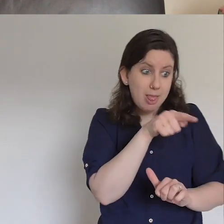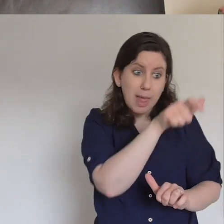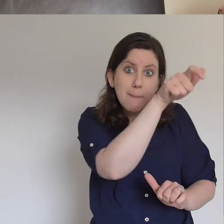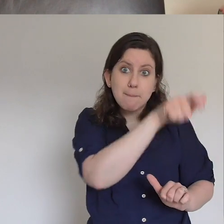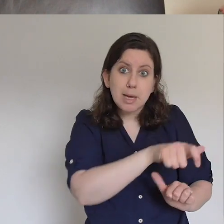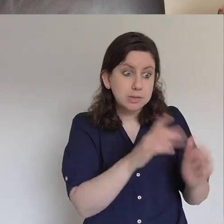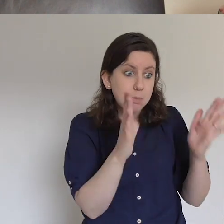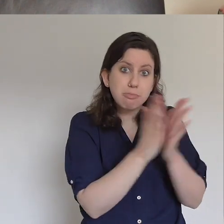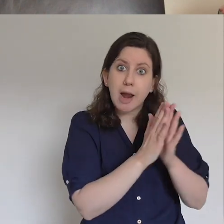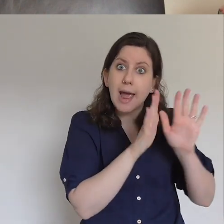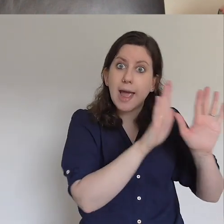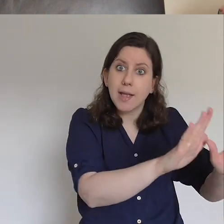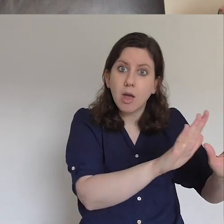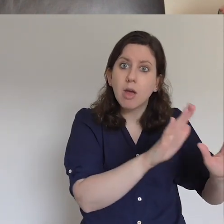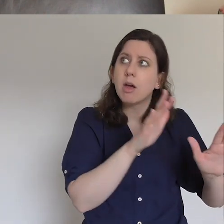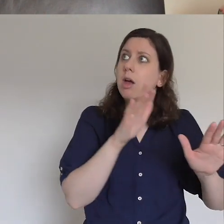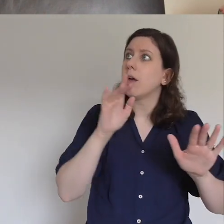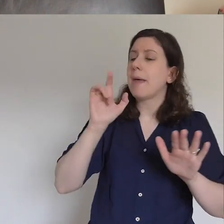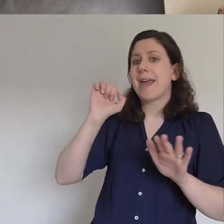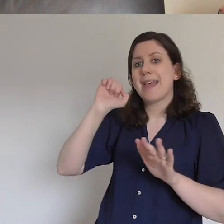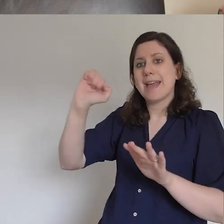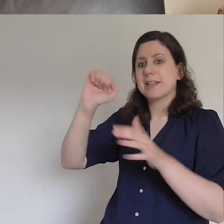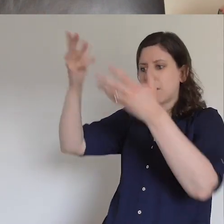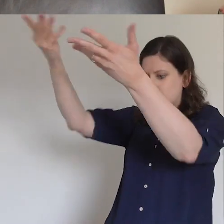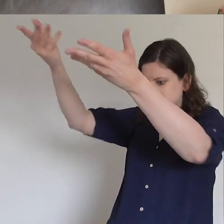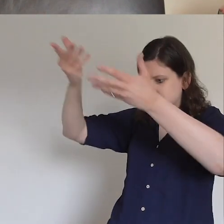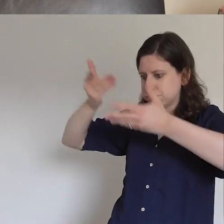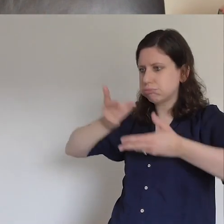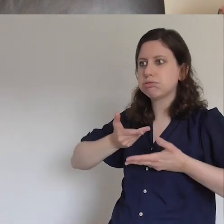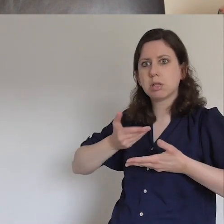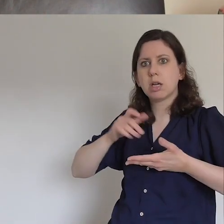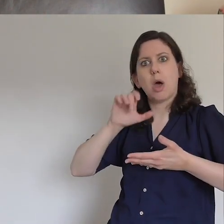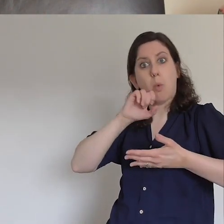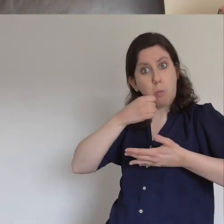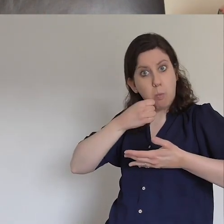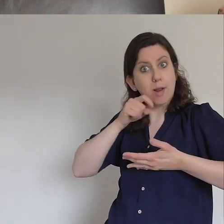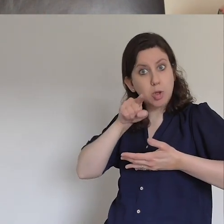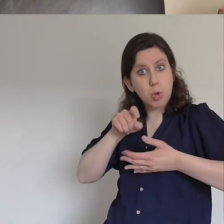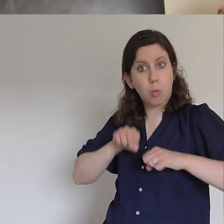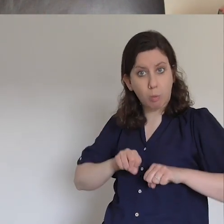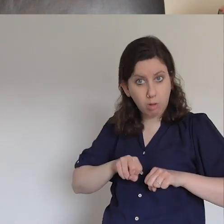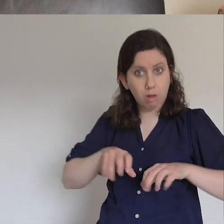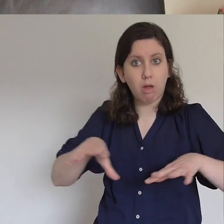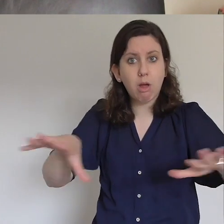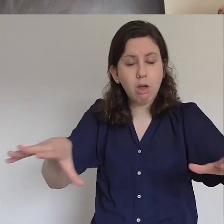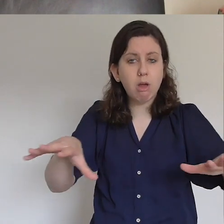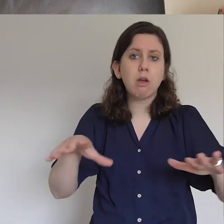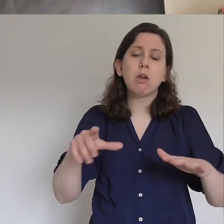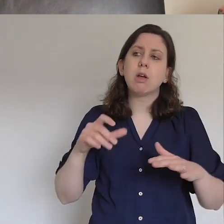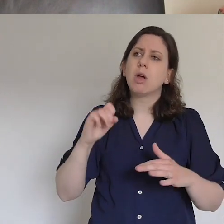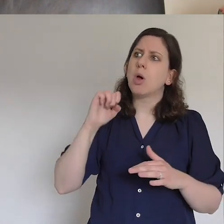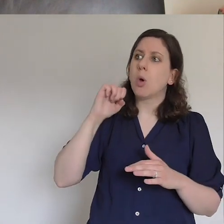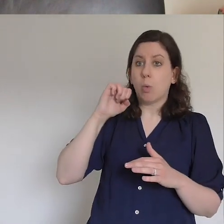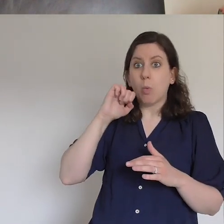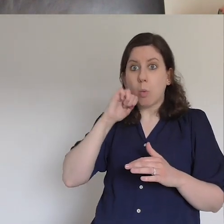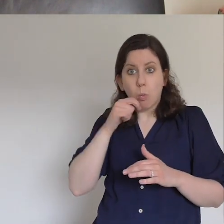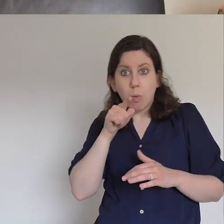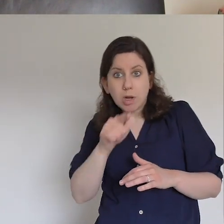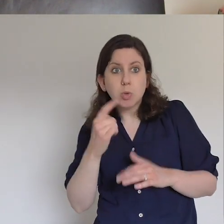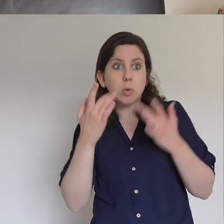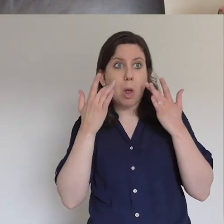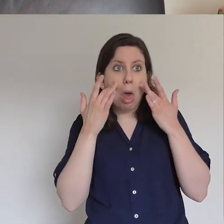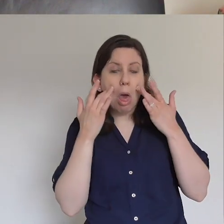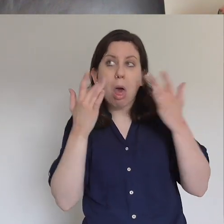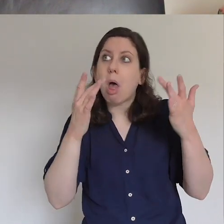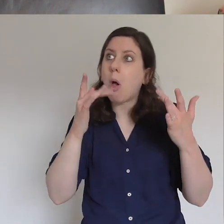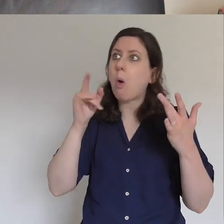gifts and the power of God as well as talking about what he's able to do, demonstrating what he's able